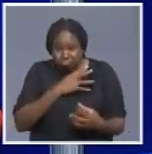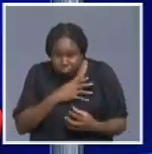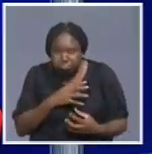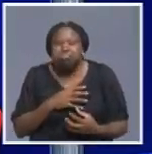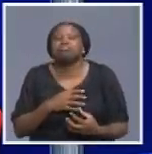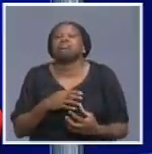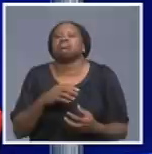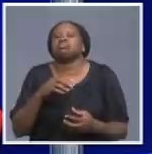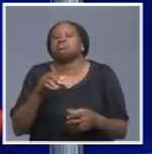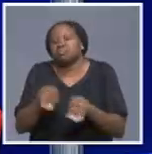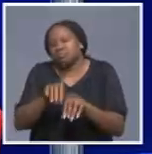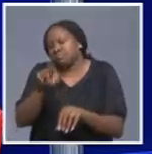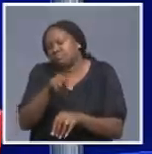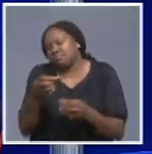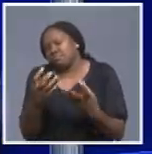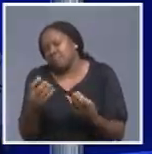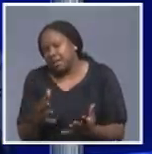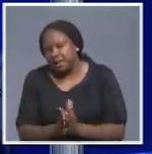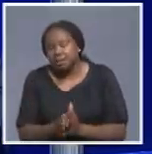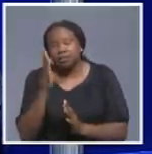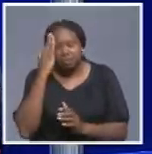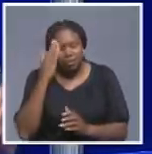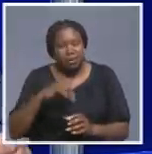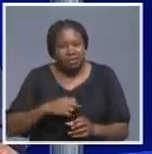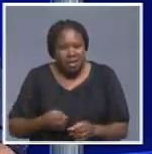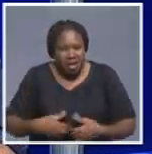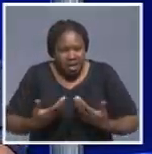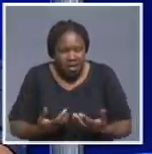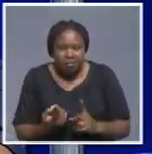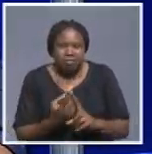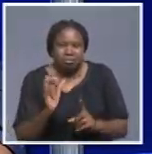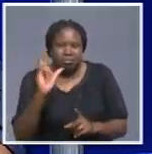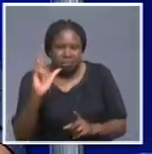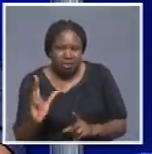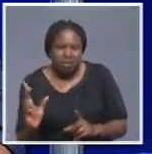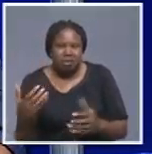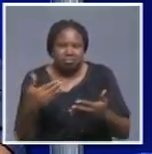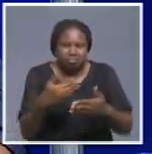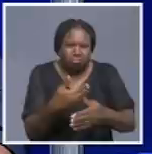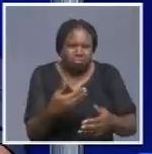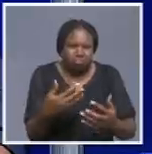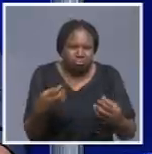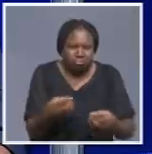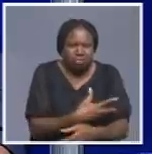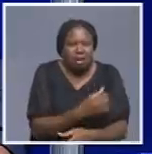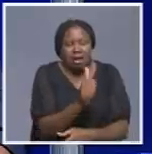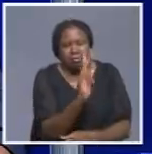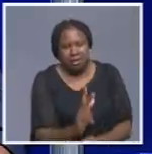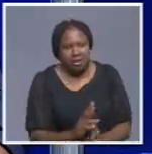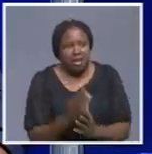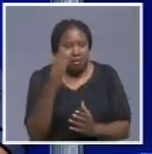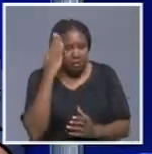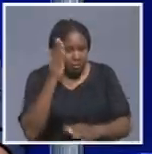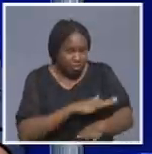how the disease is contracted from one individual to another individual. If you know the pathway,